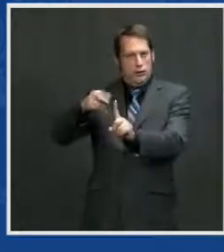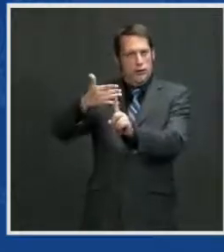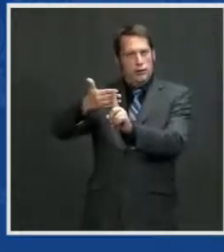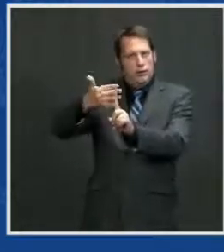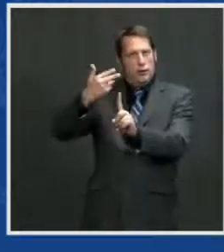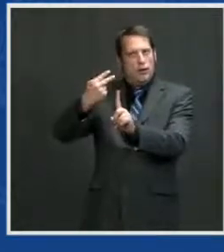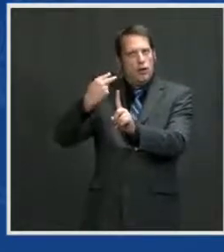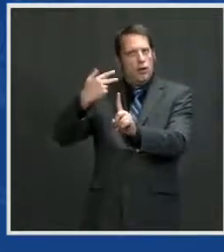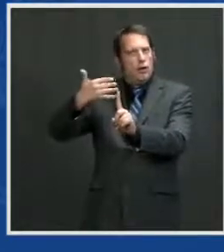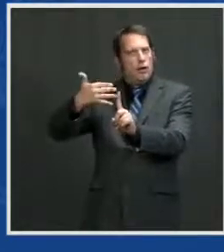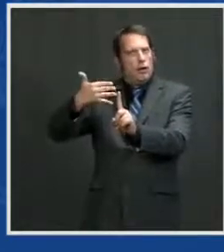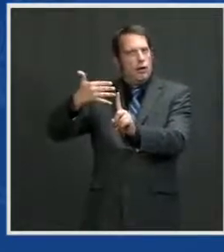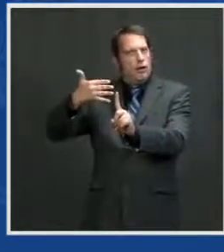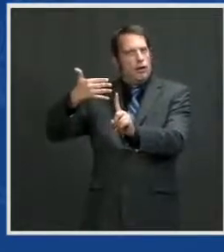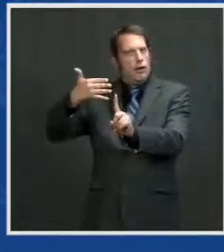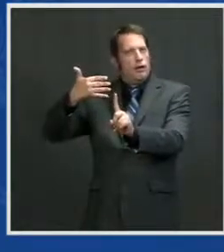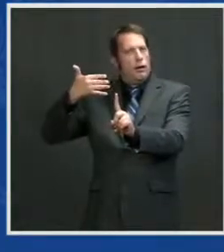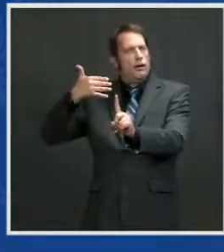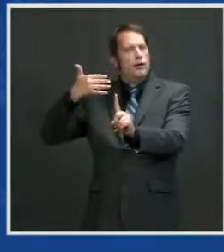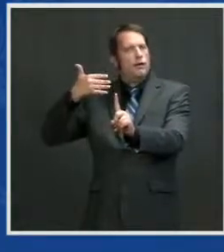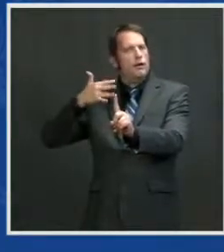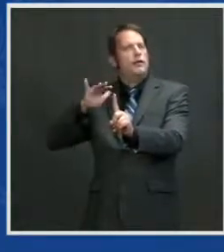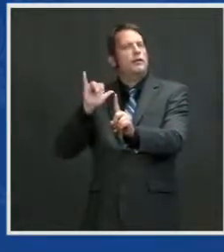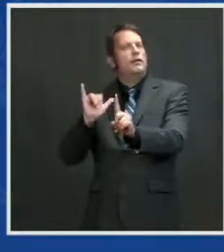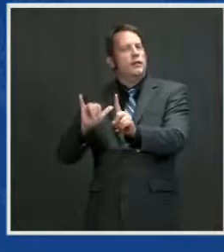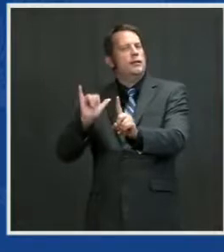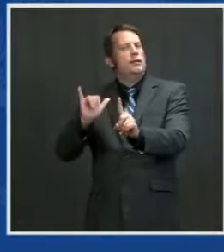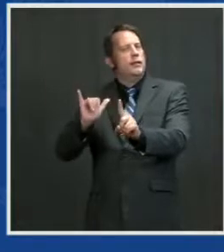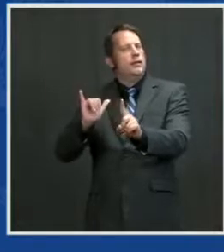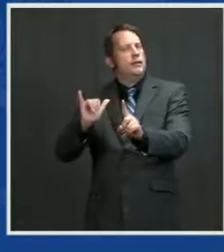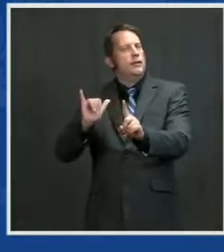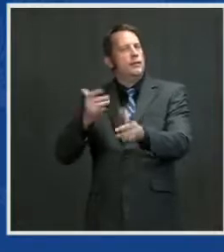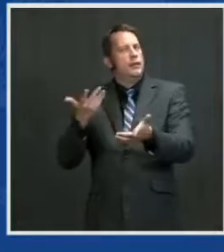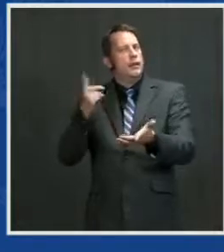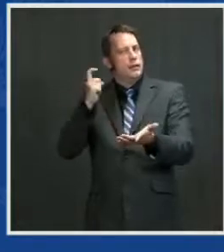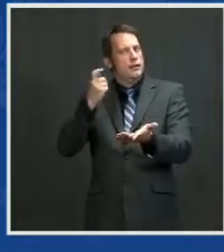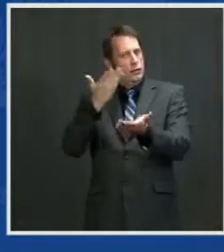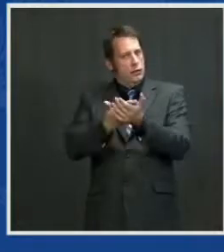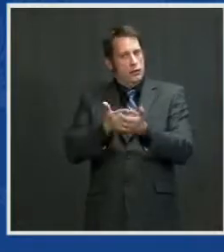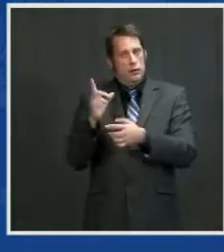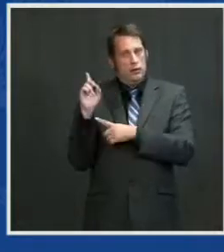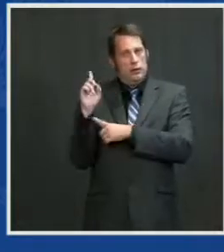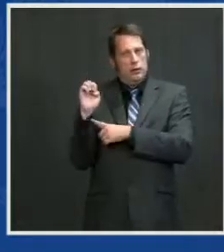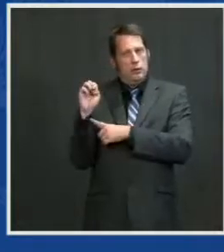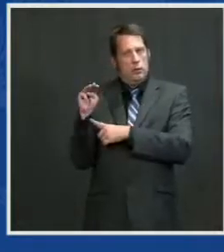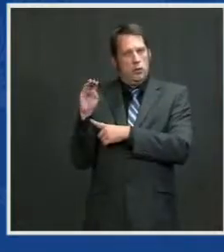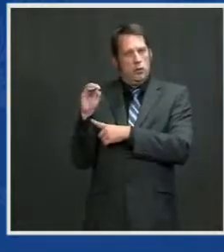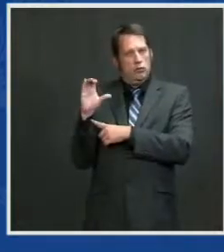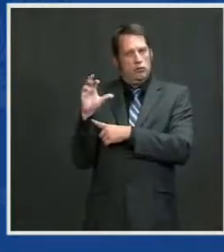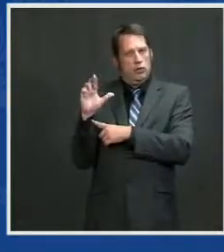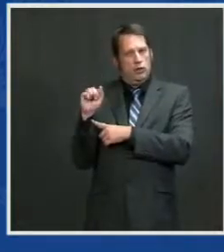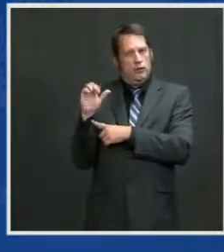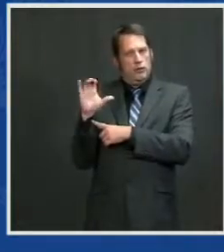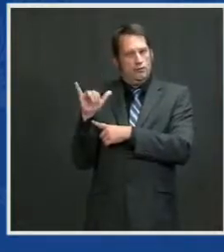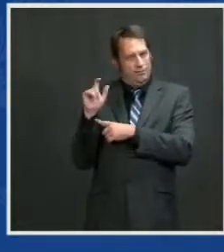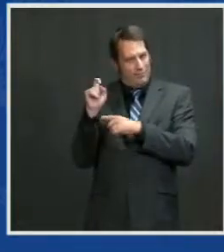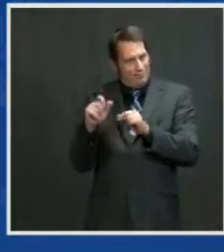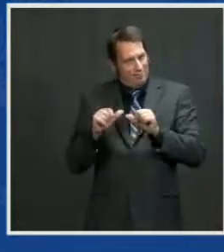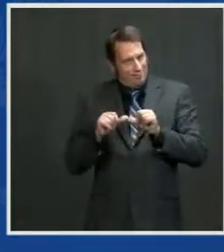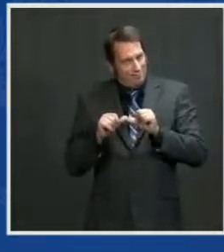democracies will not just endure, but they will excel as we rise